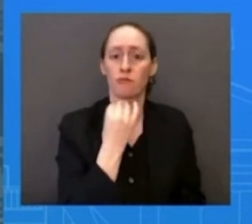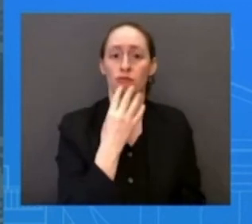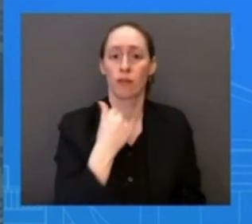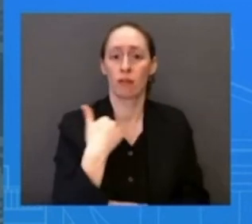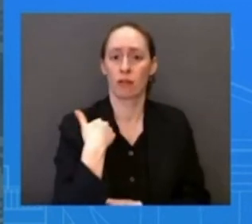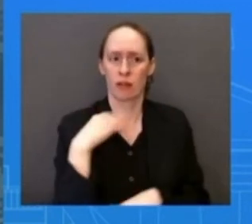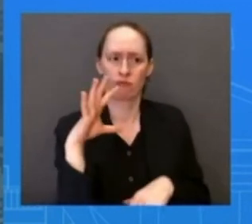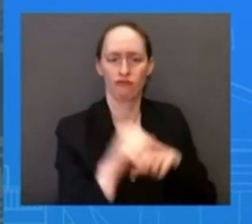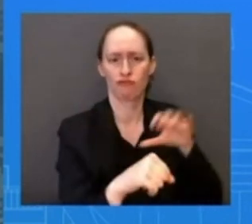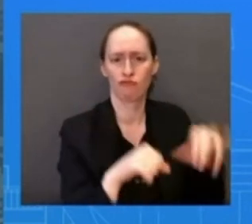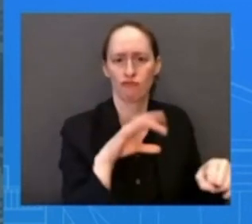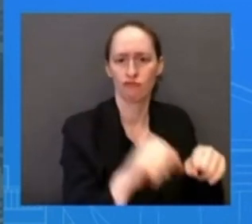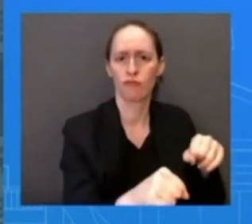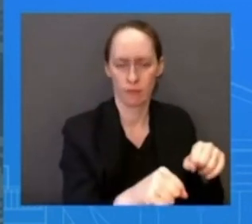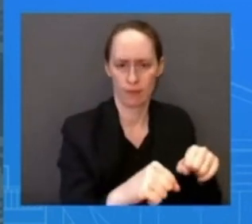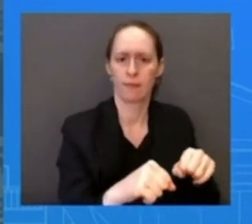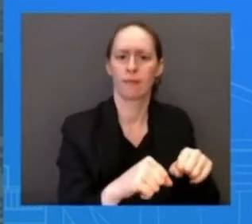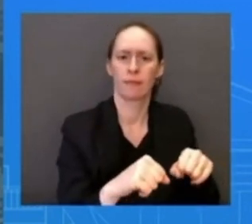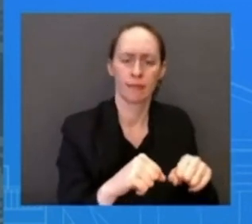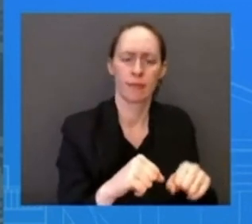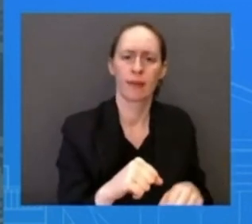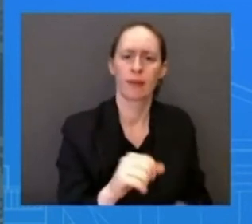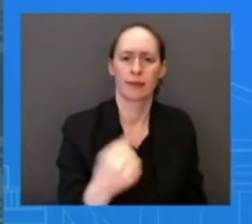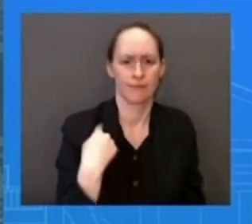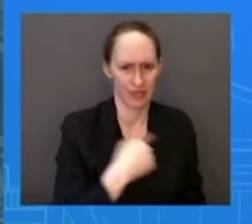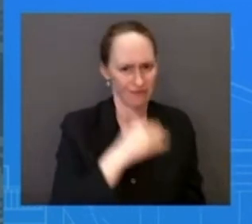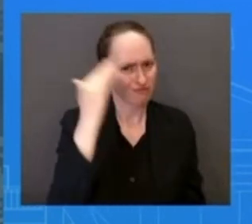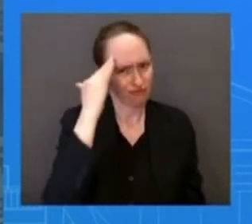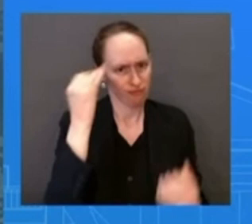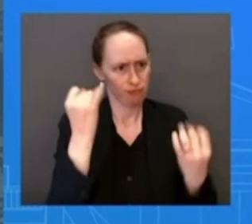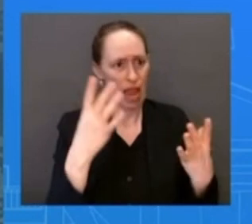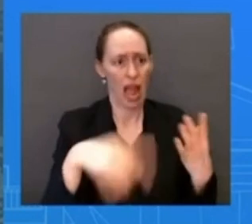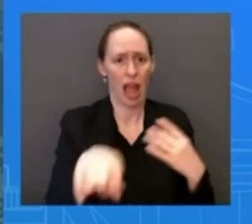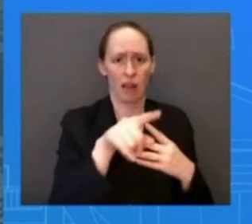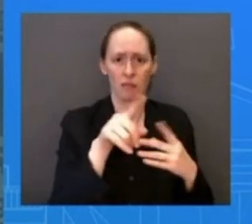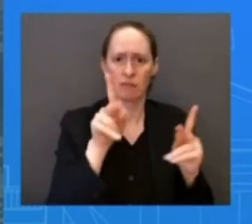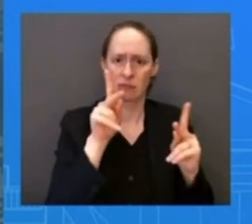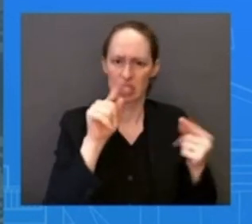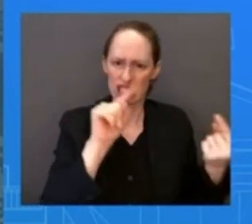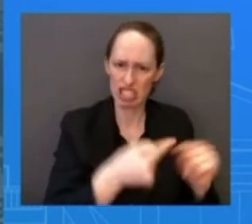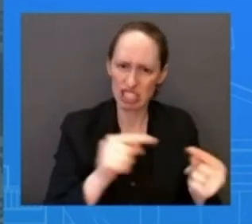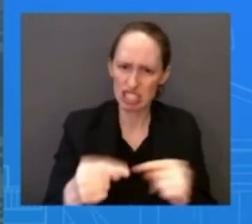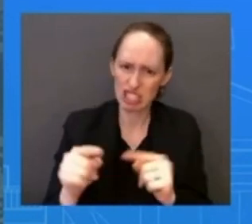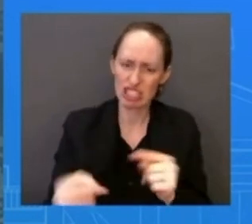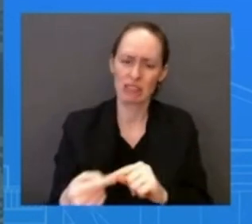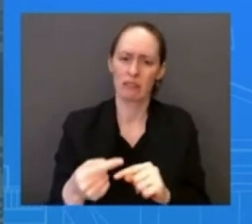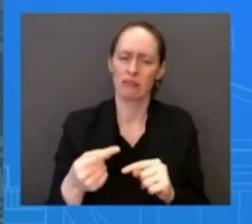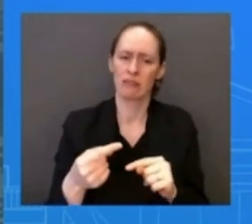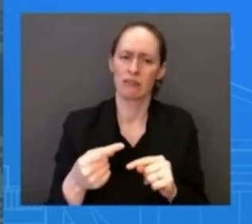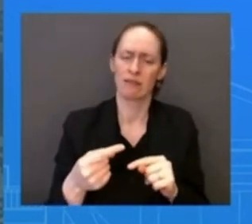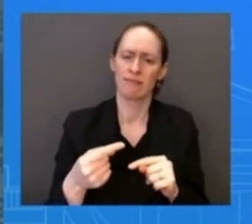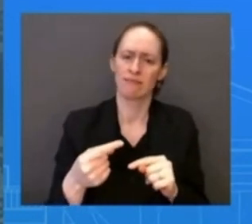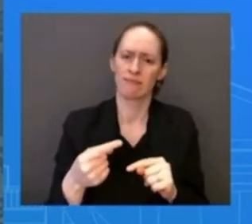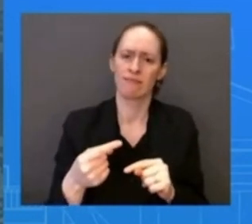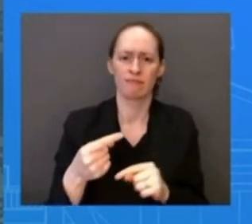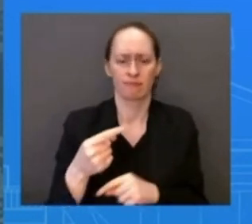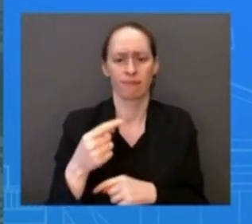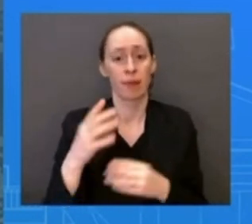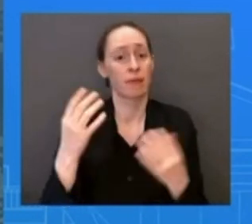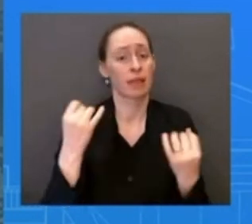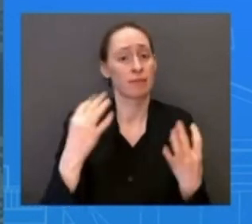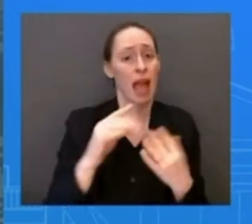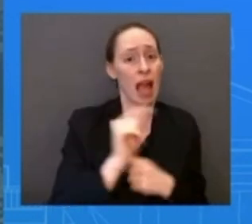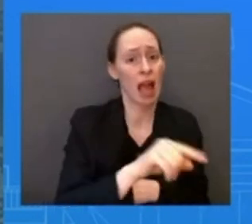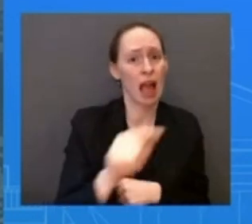of those injured. While we recognize the very real security concerns facing Israel and the West Bank and Gaza, we are extremely